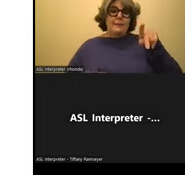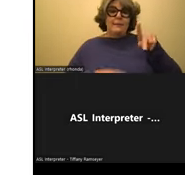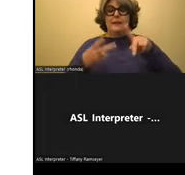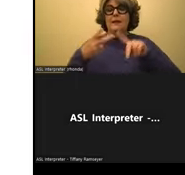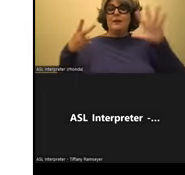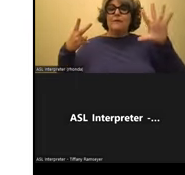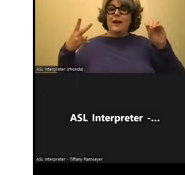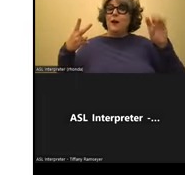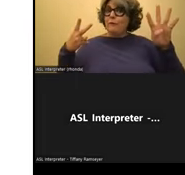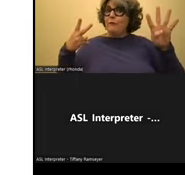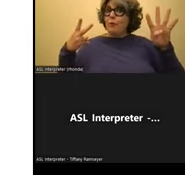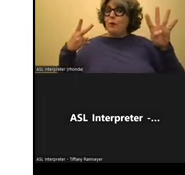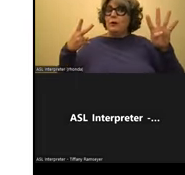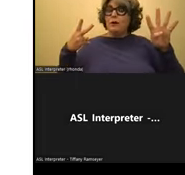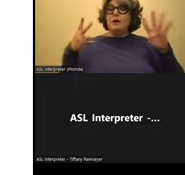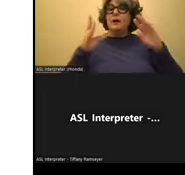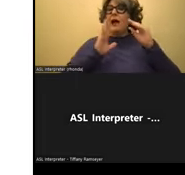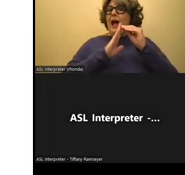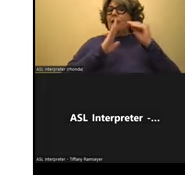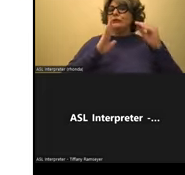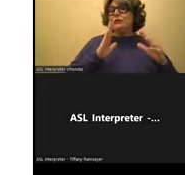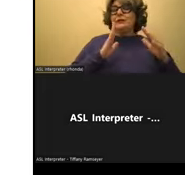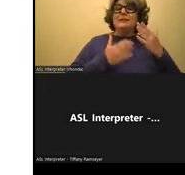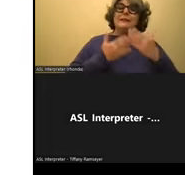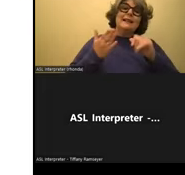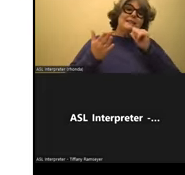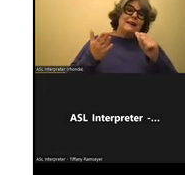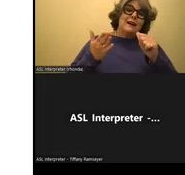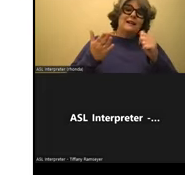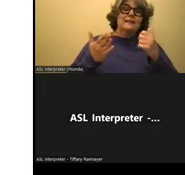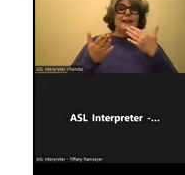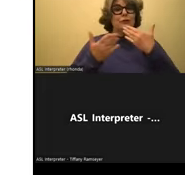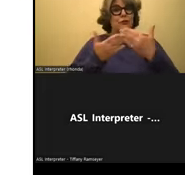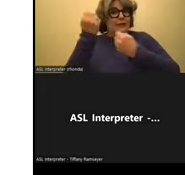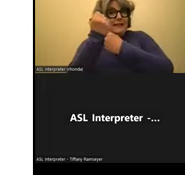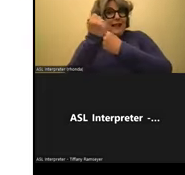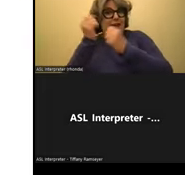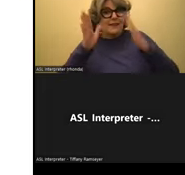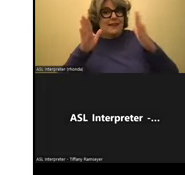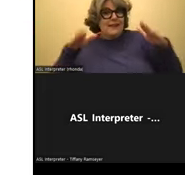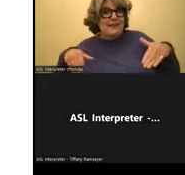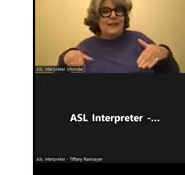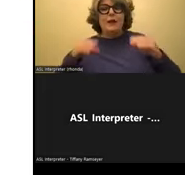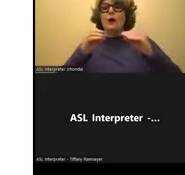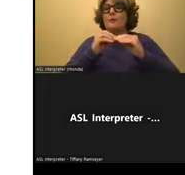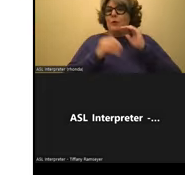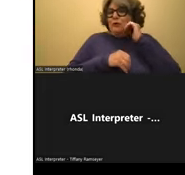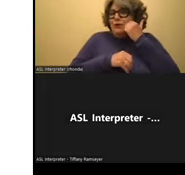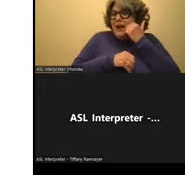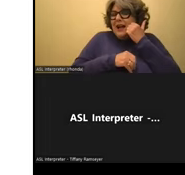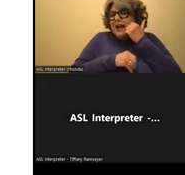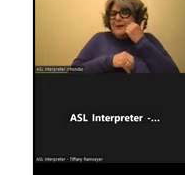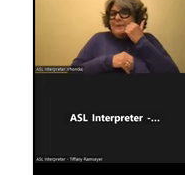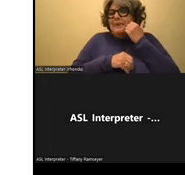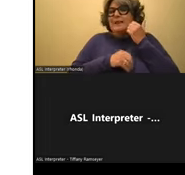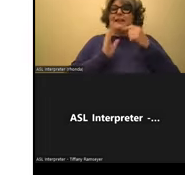And then that way for our students who are not as good at as for advocating for themselves, they're a little bit more shy about that. They